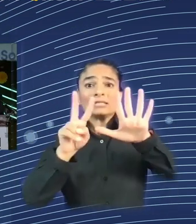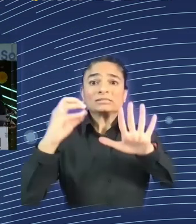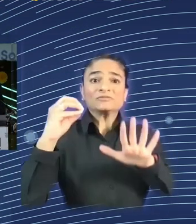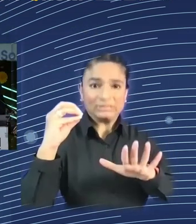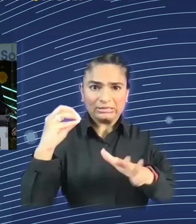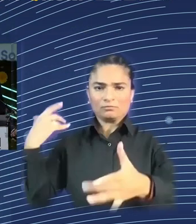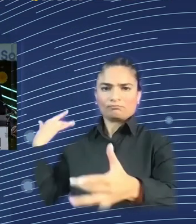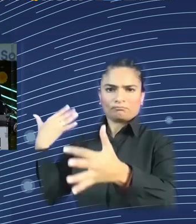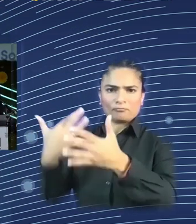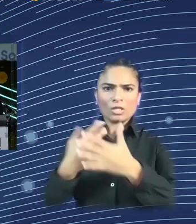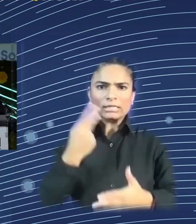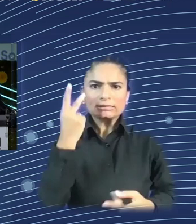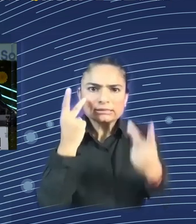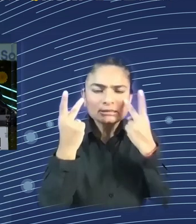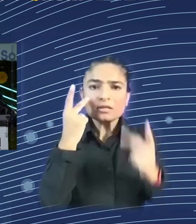Now, next.